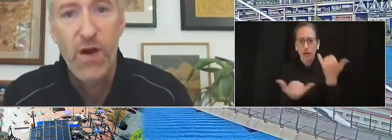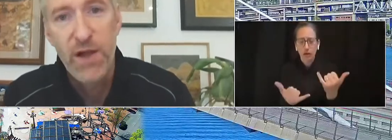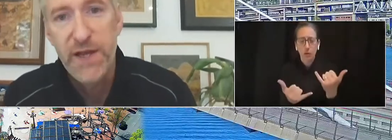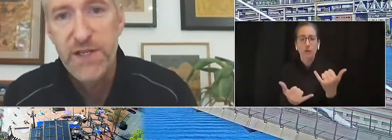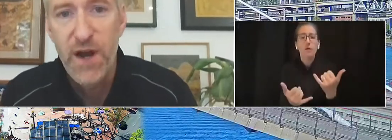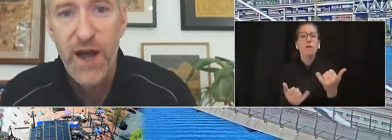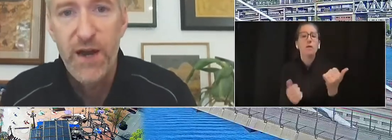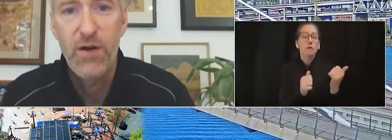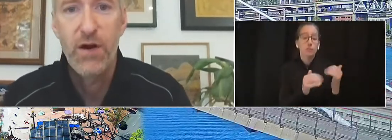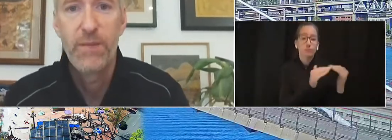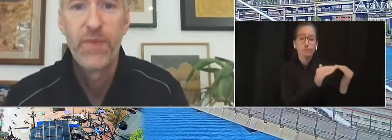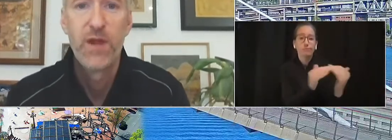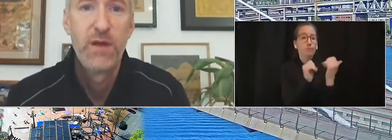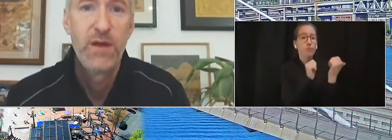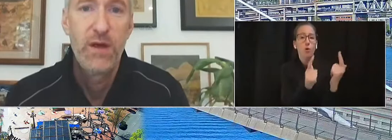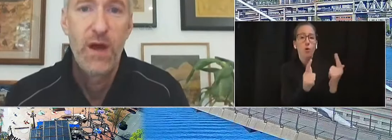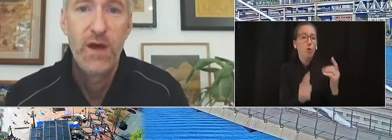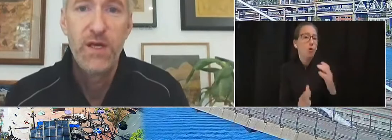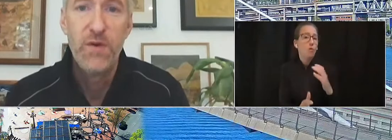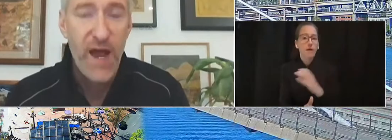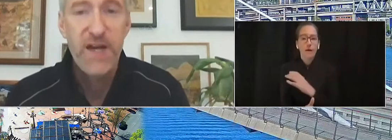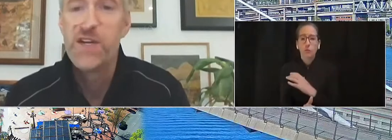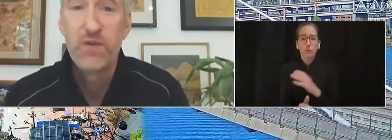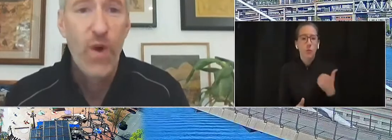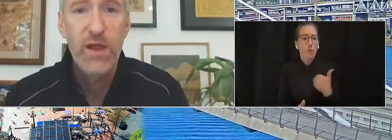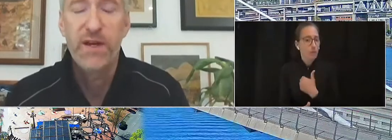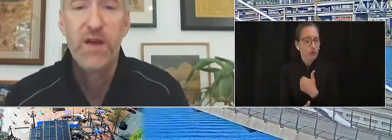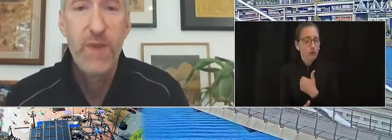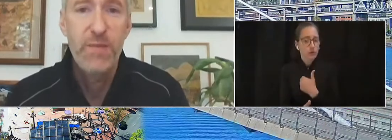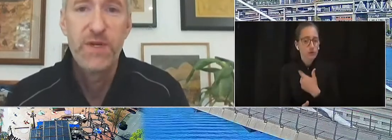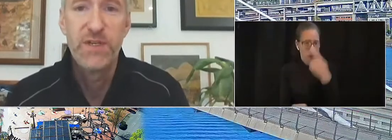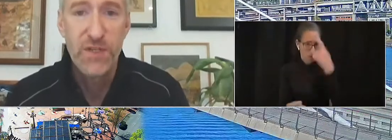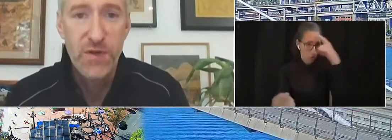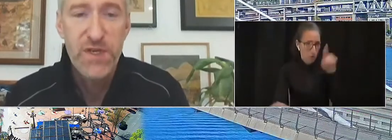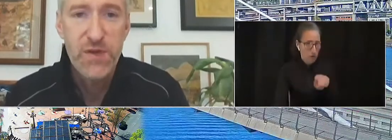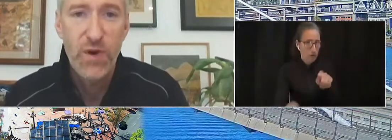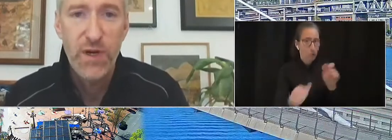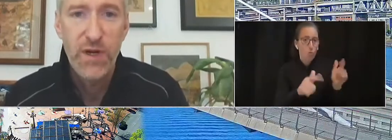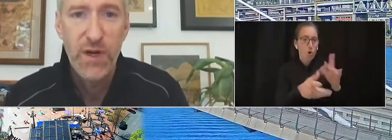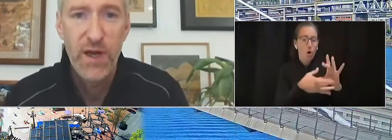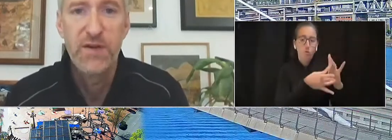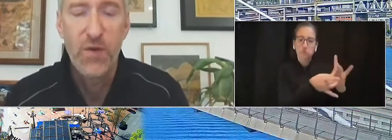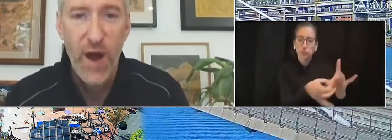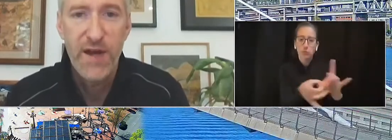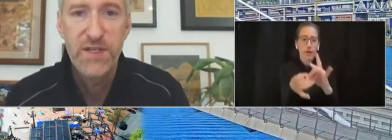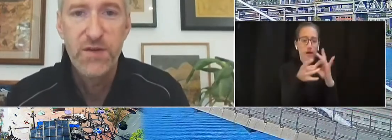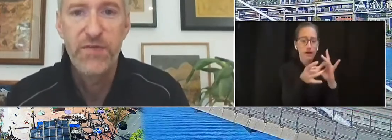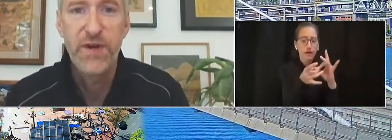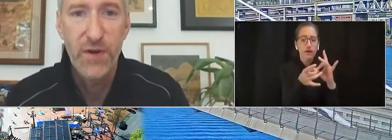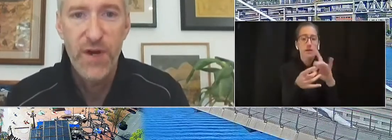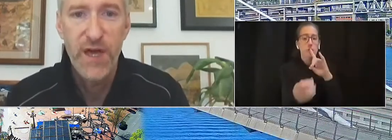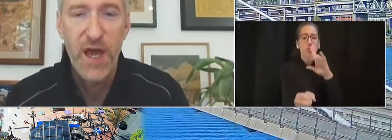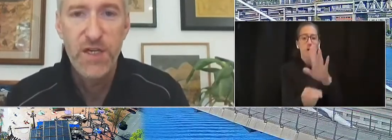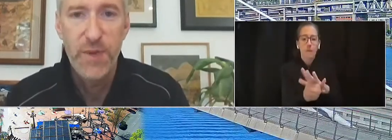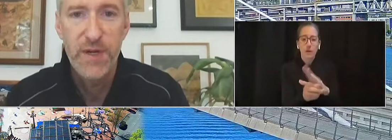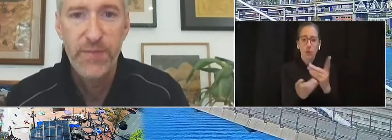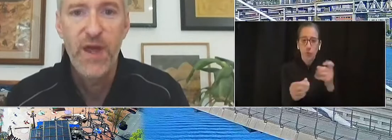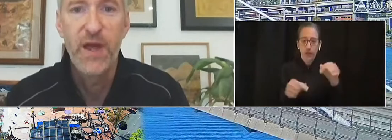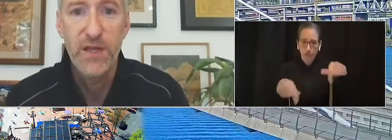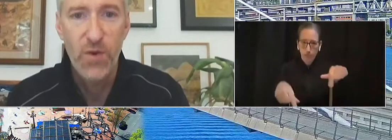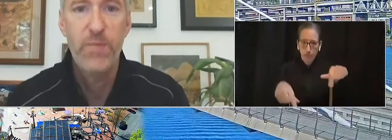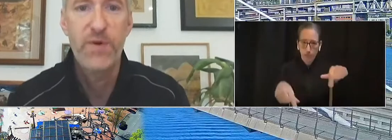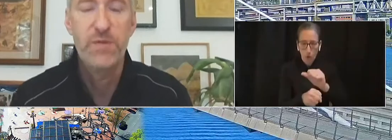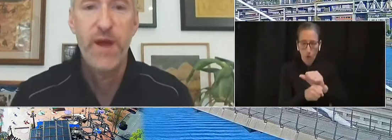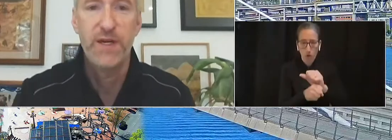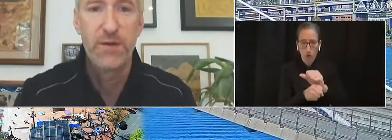My colleagues and I are united as well in a commitment to do this work and in gratitude for your engagement